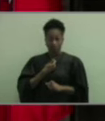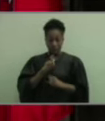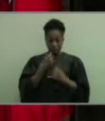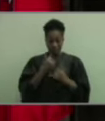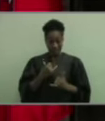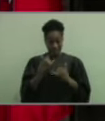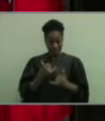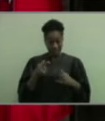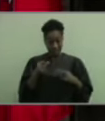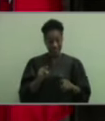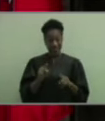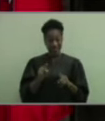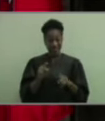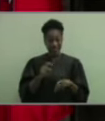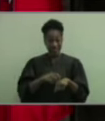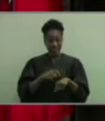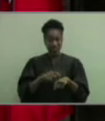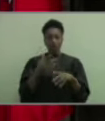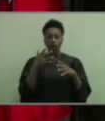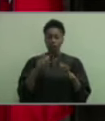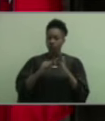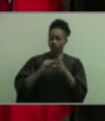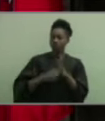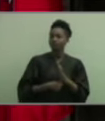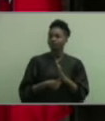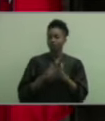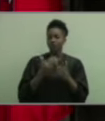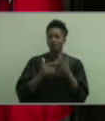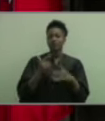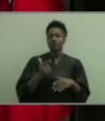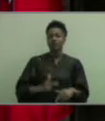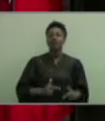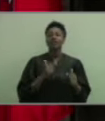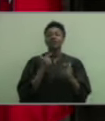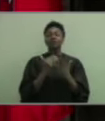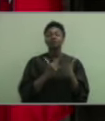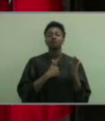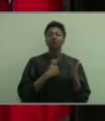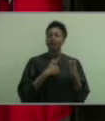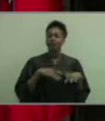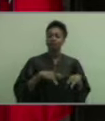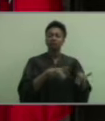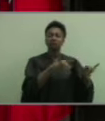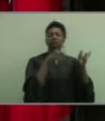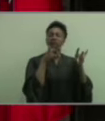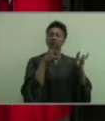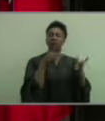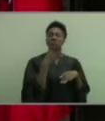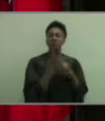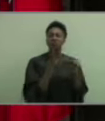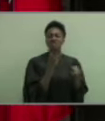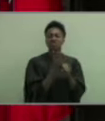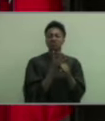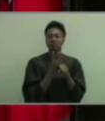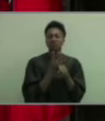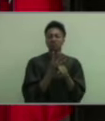this pandemic, I want to further emphasize on just some of the life's lessons I've picked up during my four years at Jenkins High School.